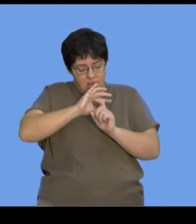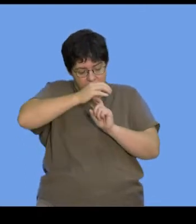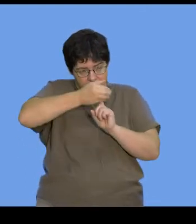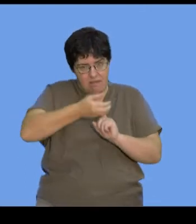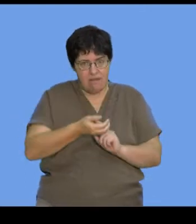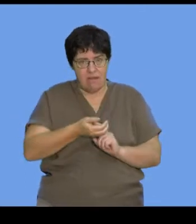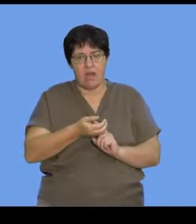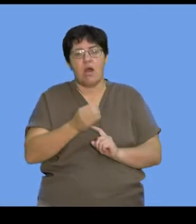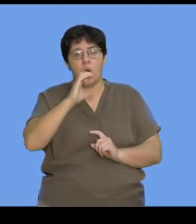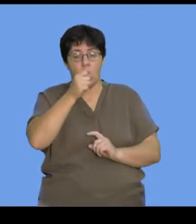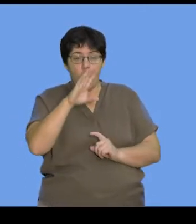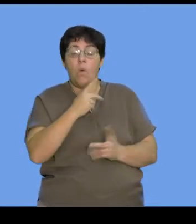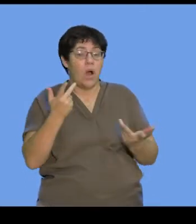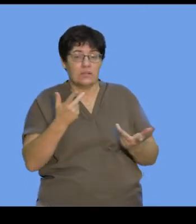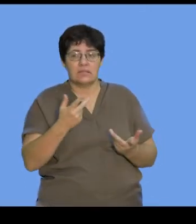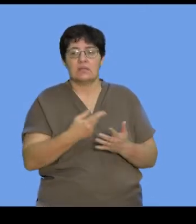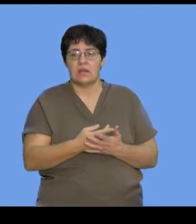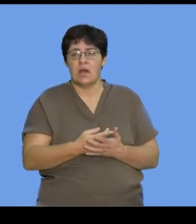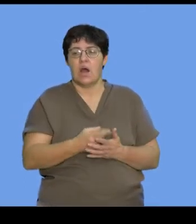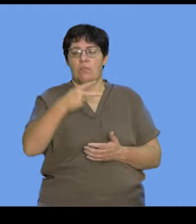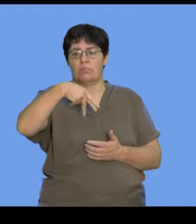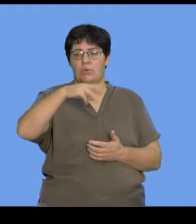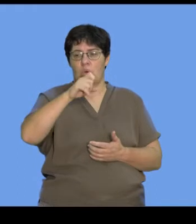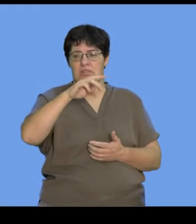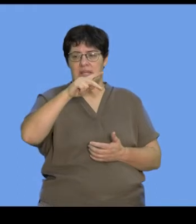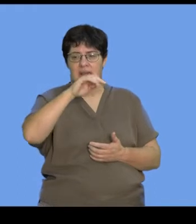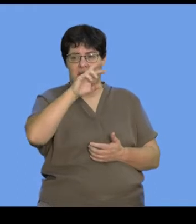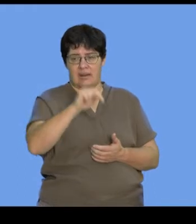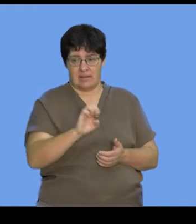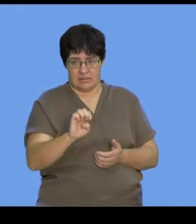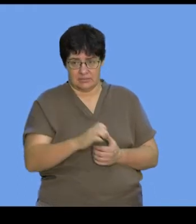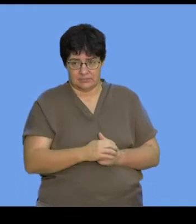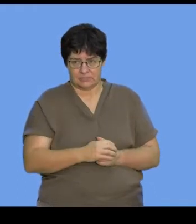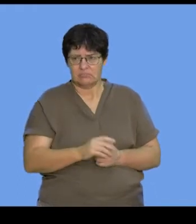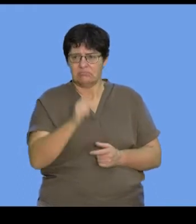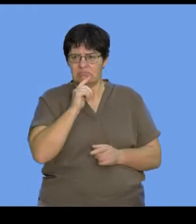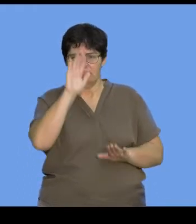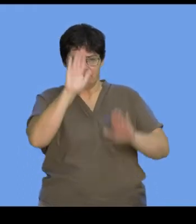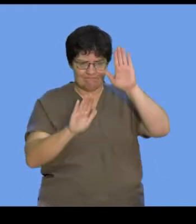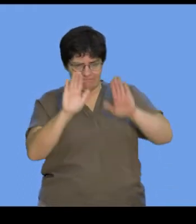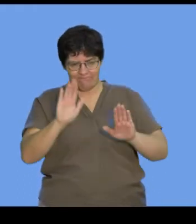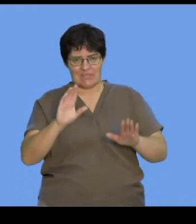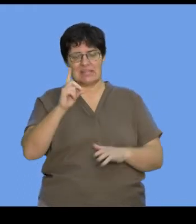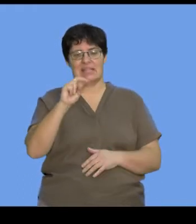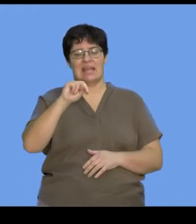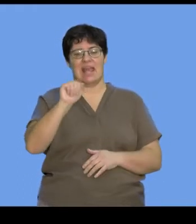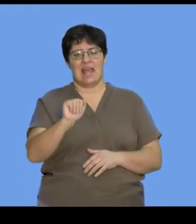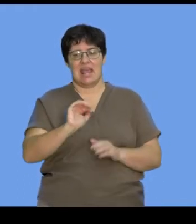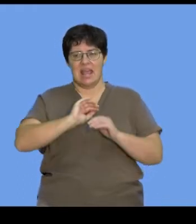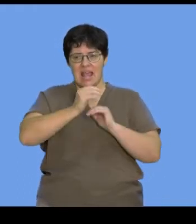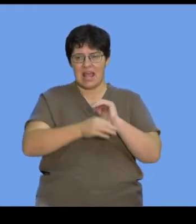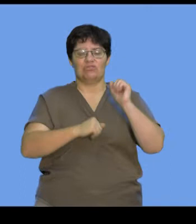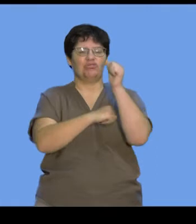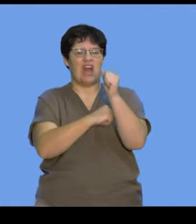core of histone proteins. And essentially, a chromosome is an arranged pattern of DNA wrapped around